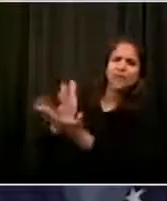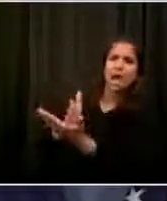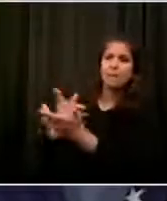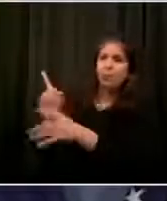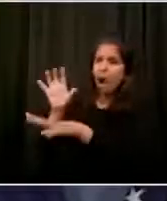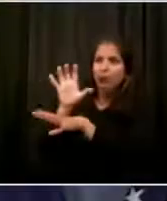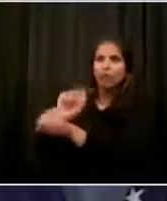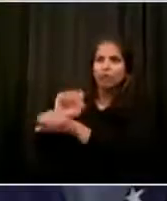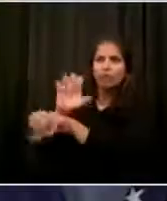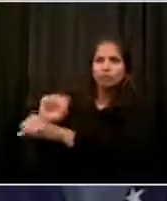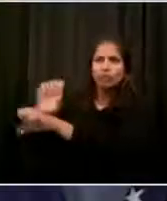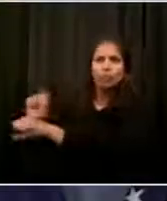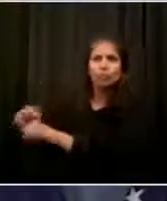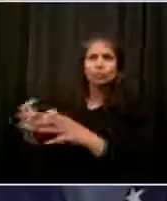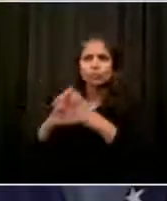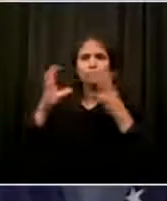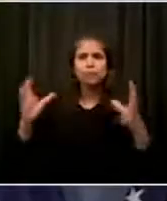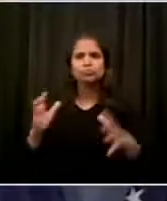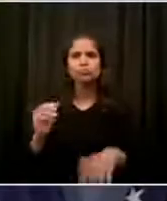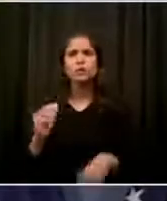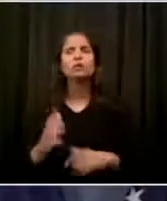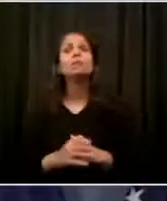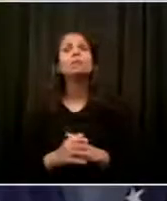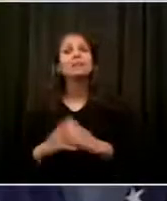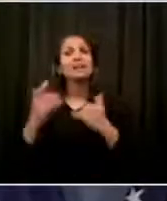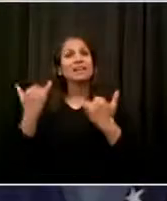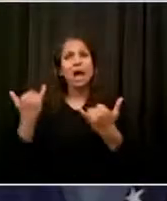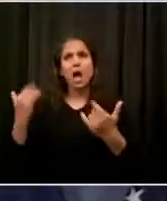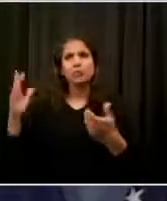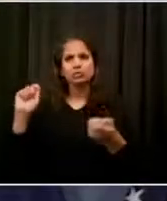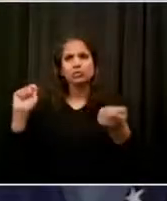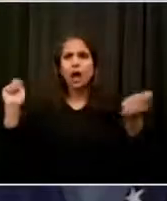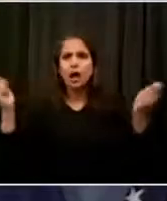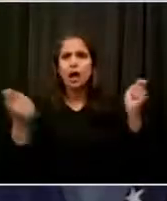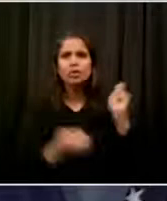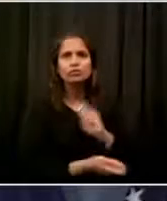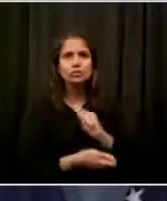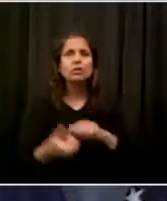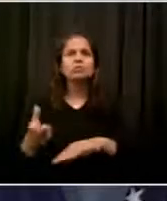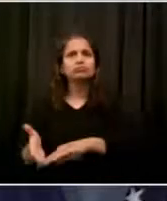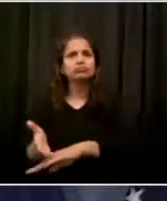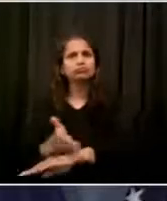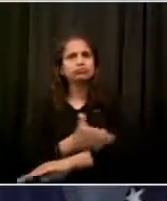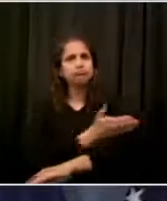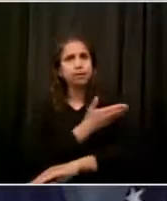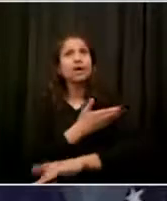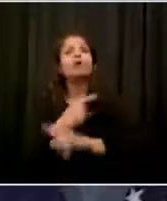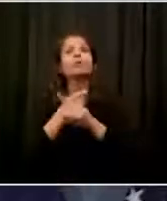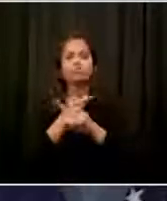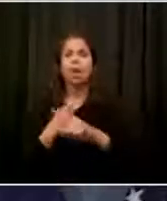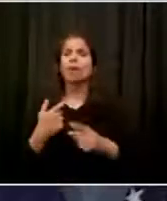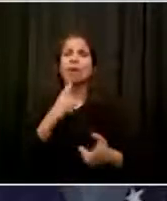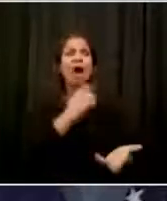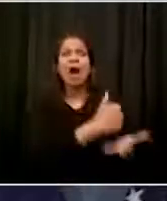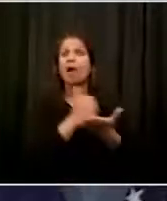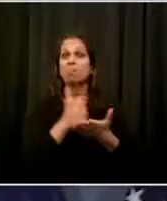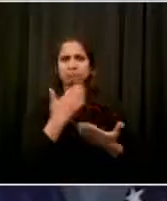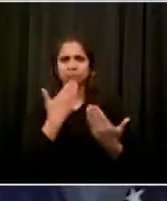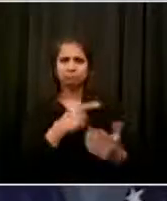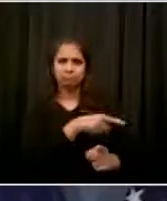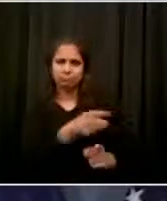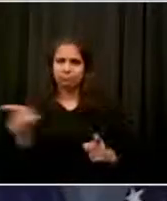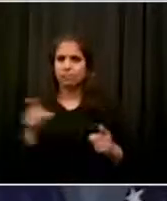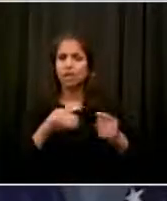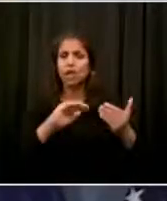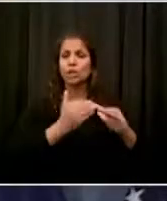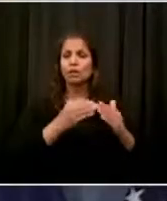of communities. We have to deepen that. What I talked about with the activists that Shirlane and I met with Sunday is a series of additional changes